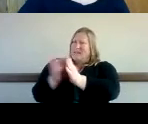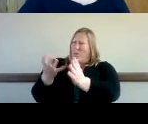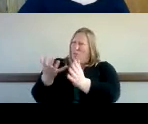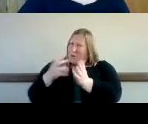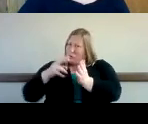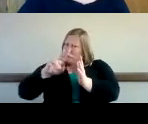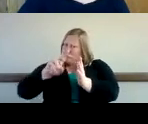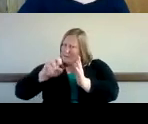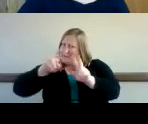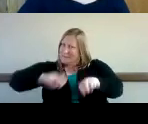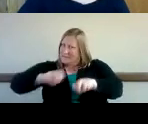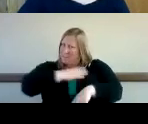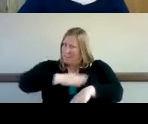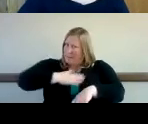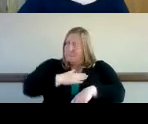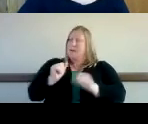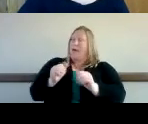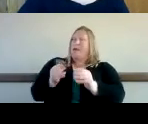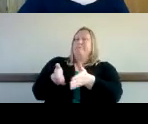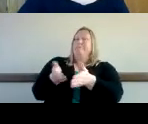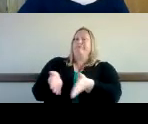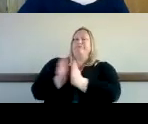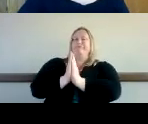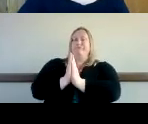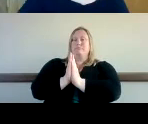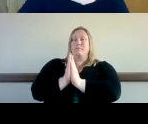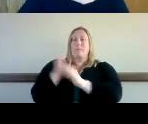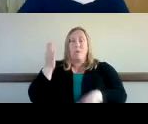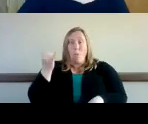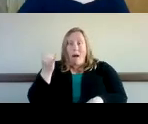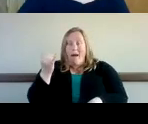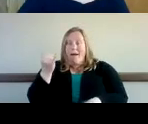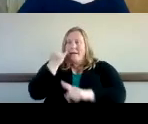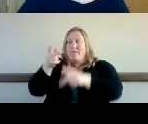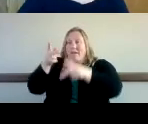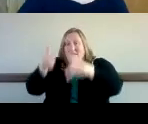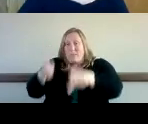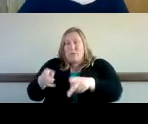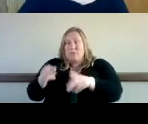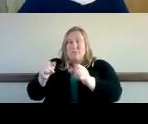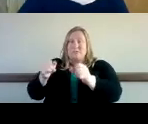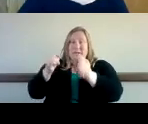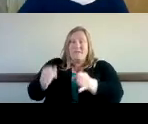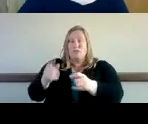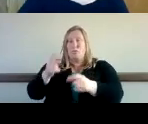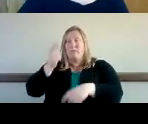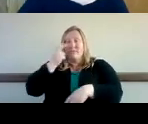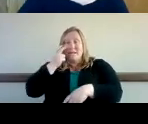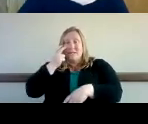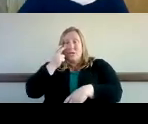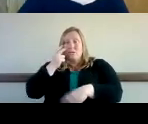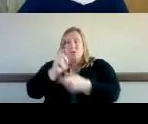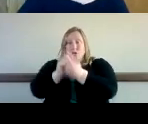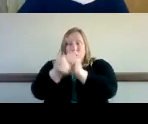um the most common reasons are changes in vision hearing or uh changes